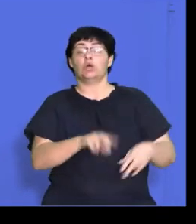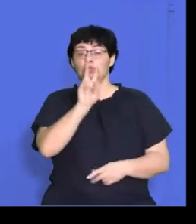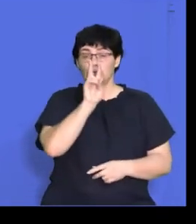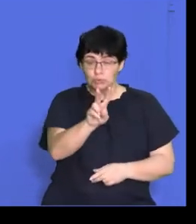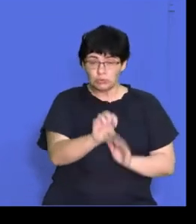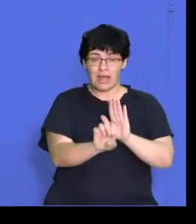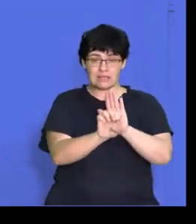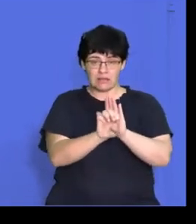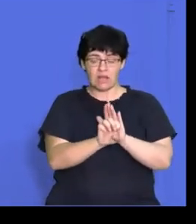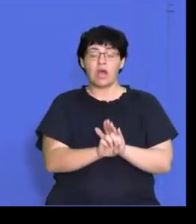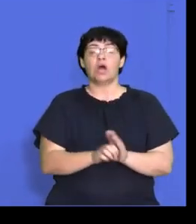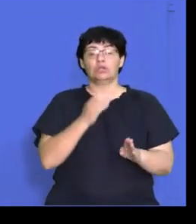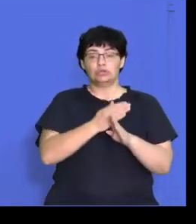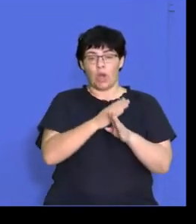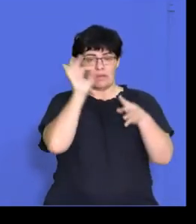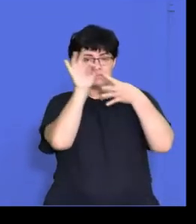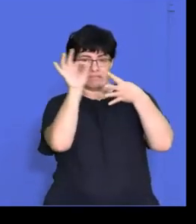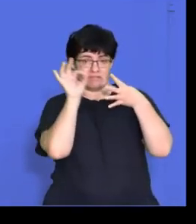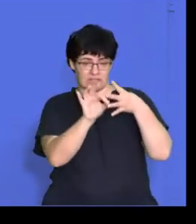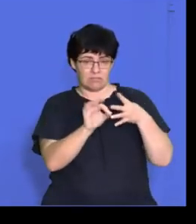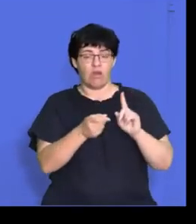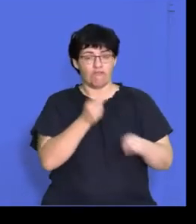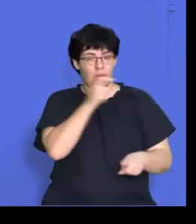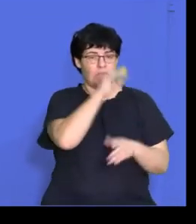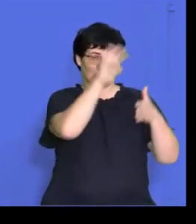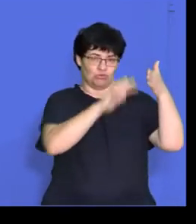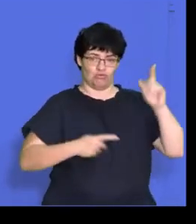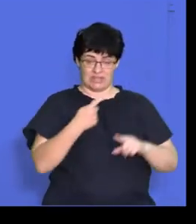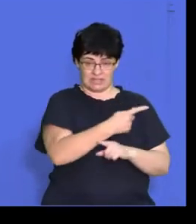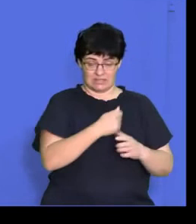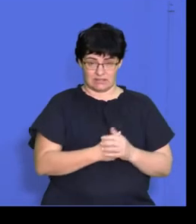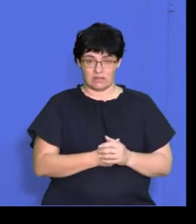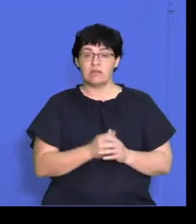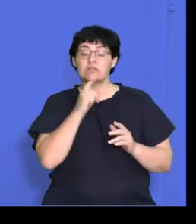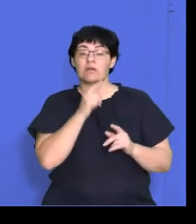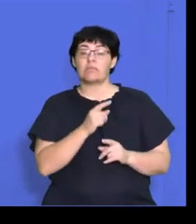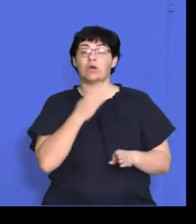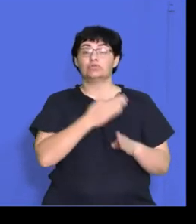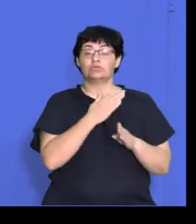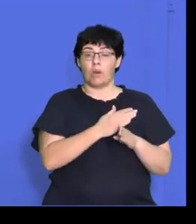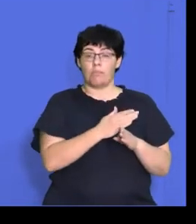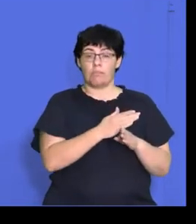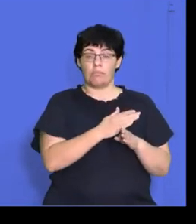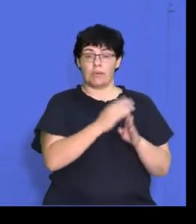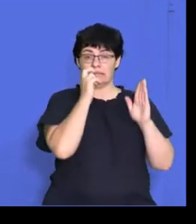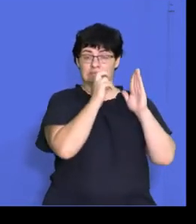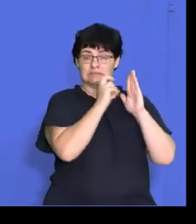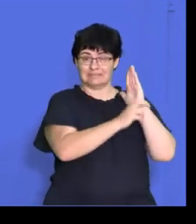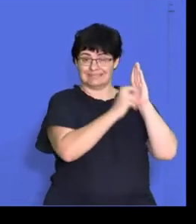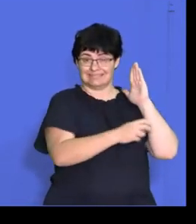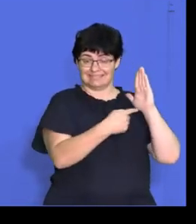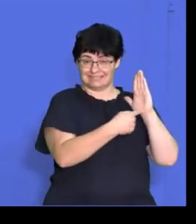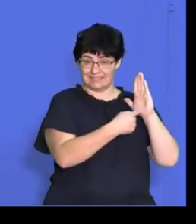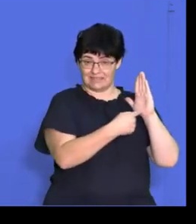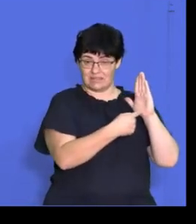of job specification from the scenario above. All right, so remember job description, all right? That's got to